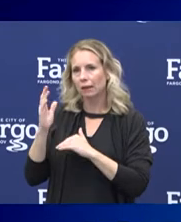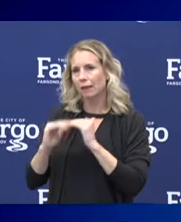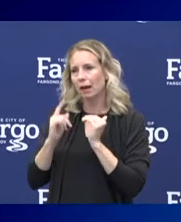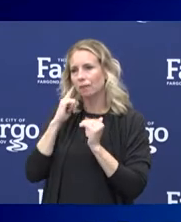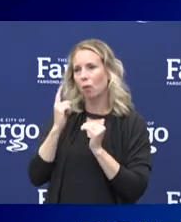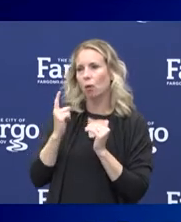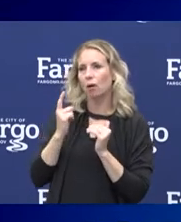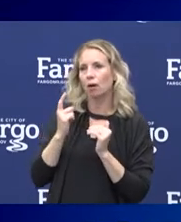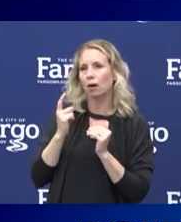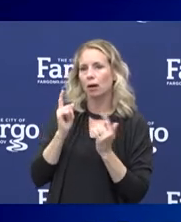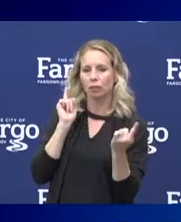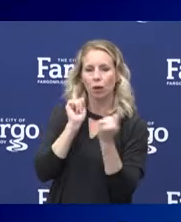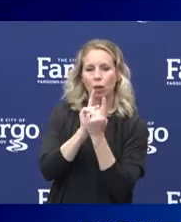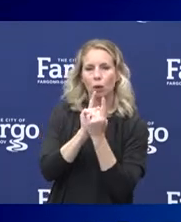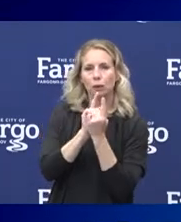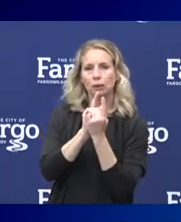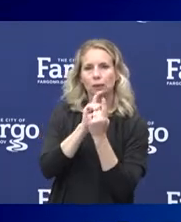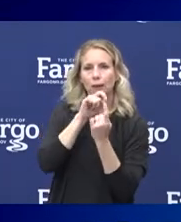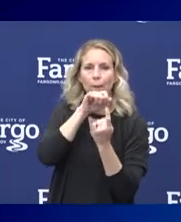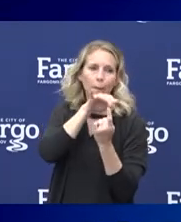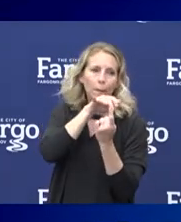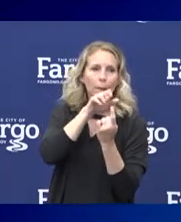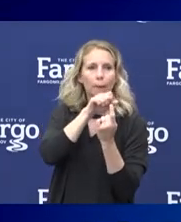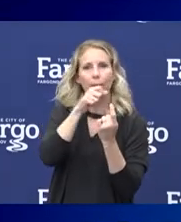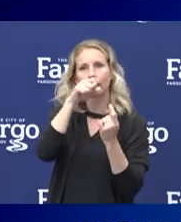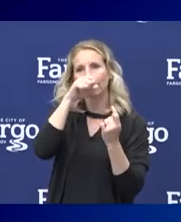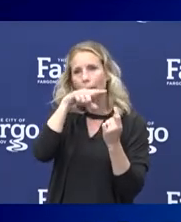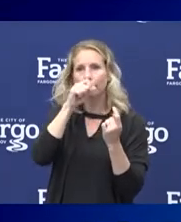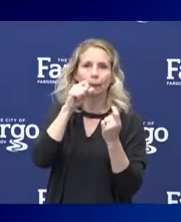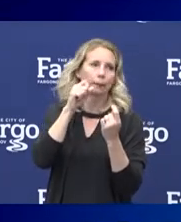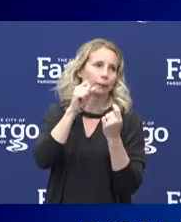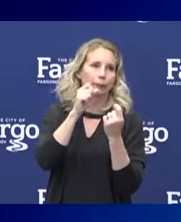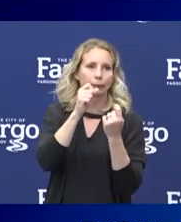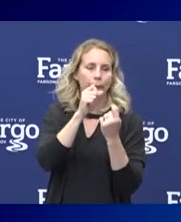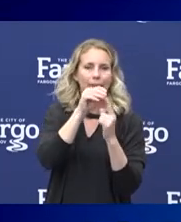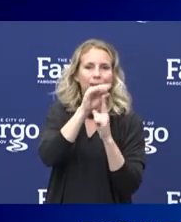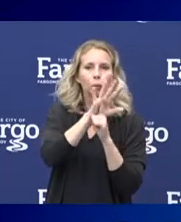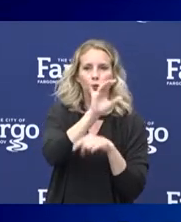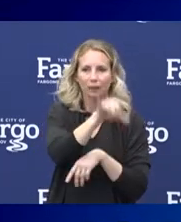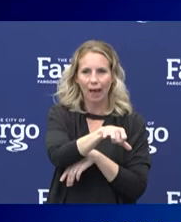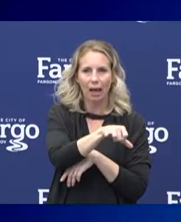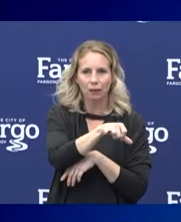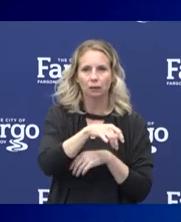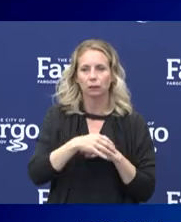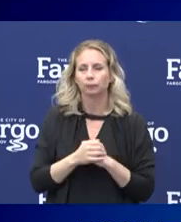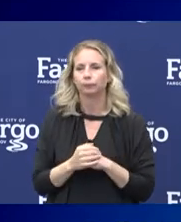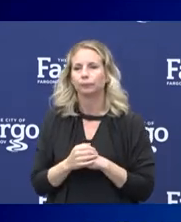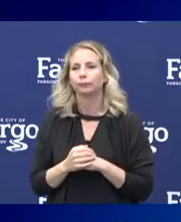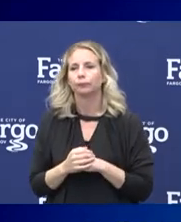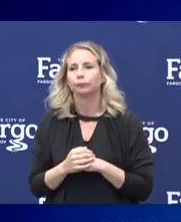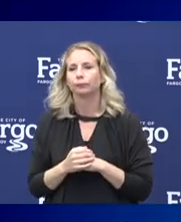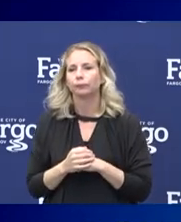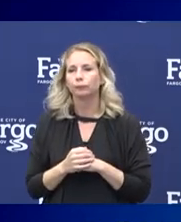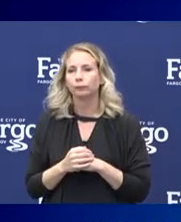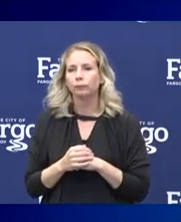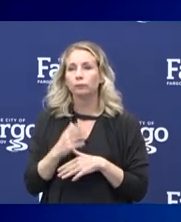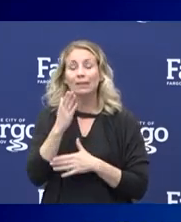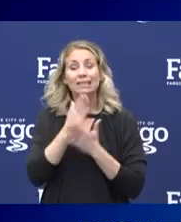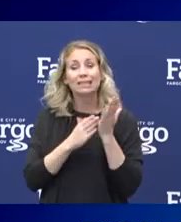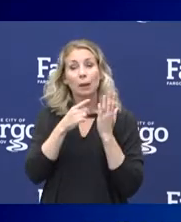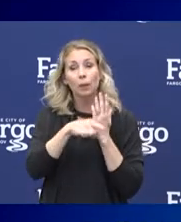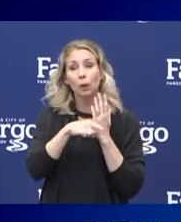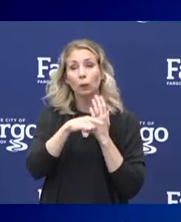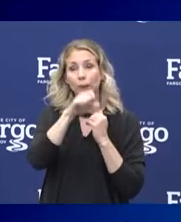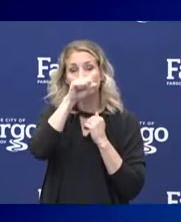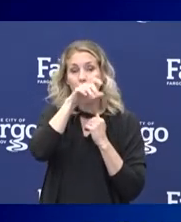with the close-up exposure to the larger and medium-sized droplets. And then some of those droplets